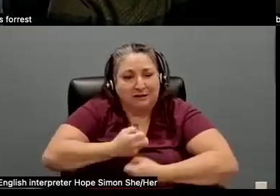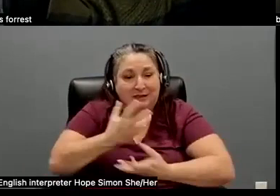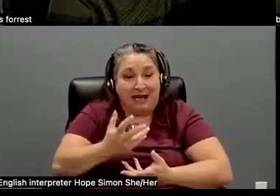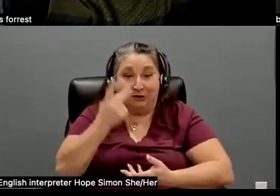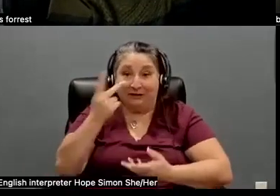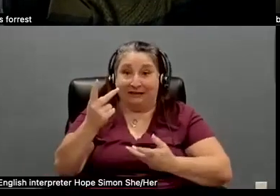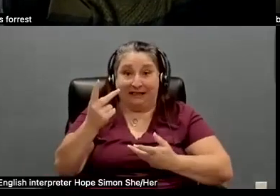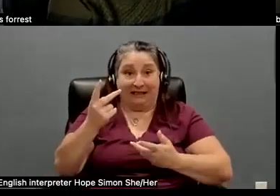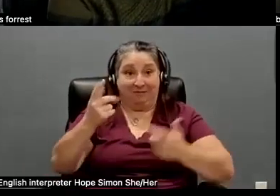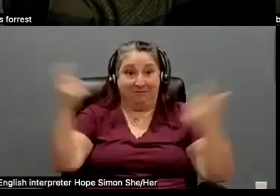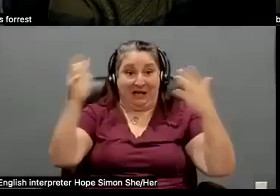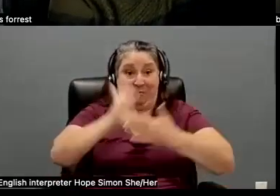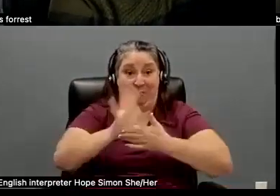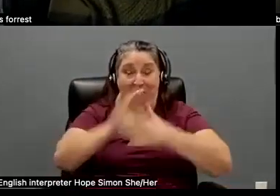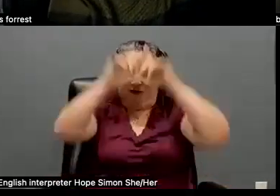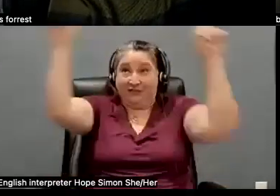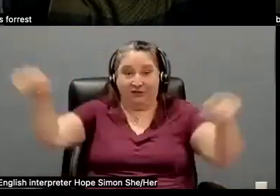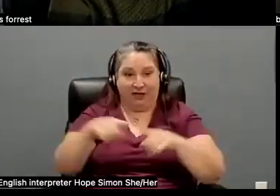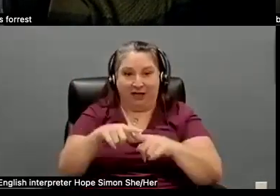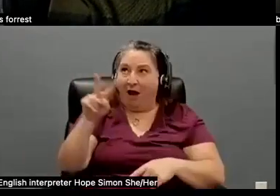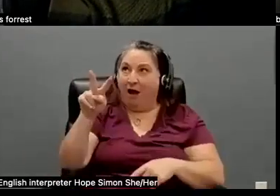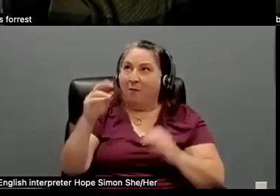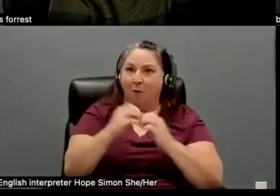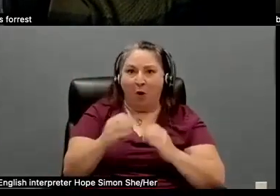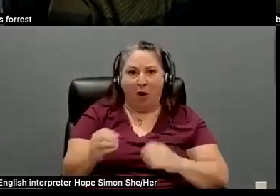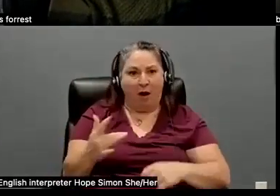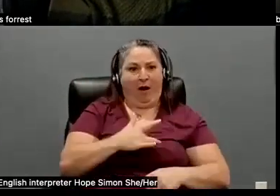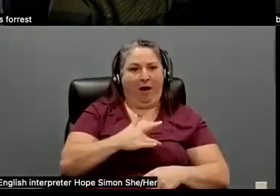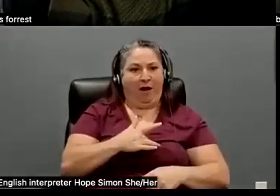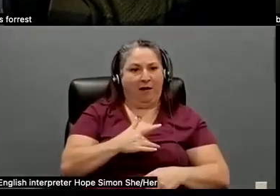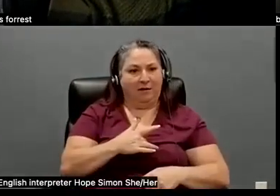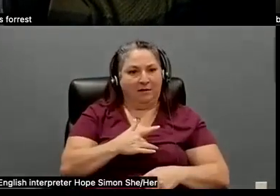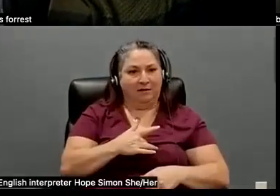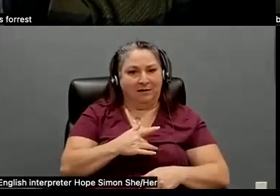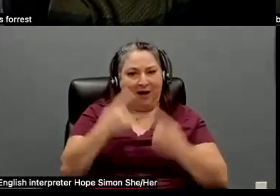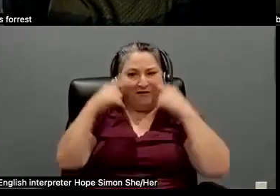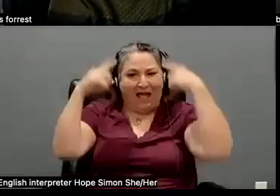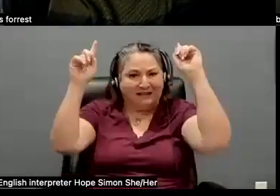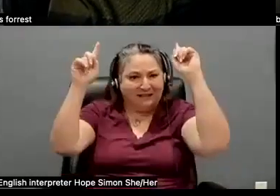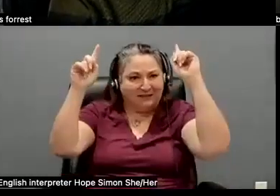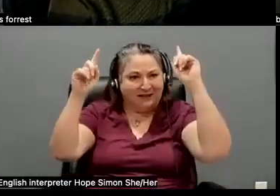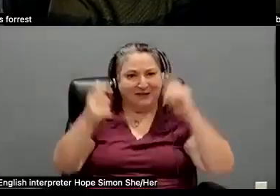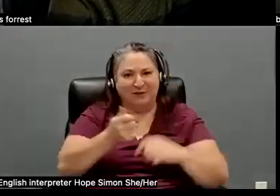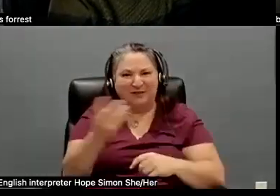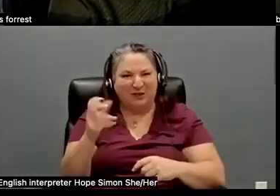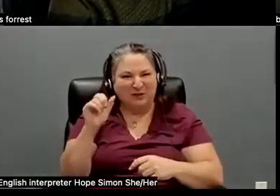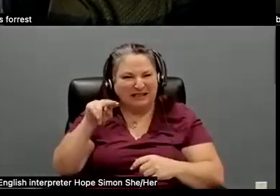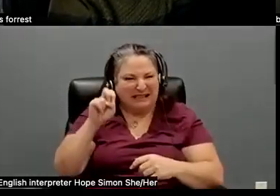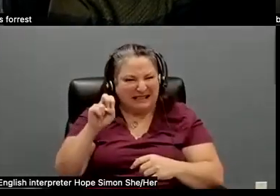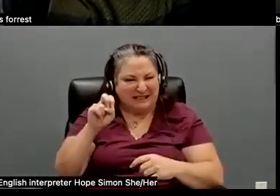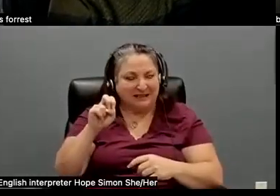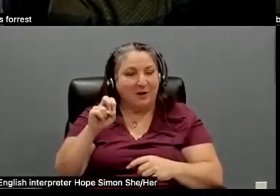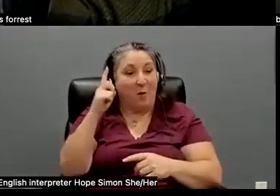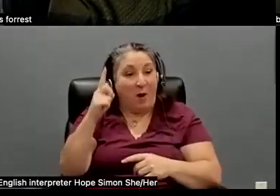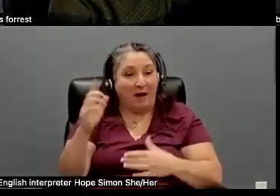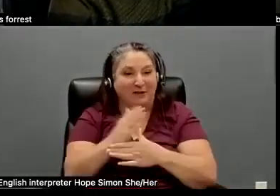big screen, I tend to find is much more affecting. Uh, and you know, there were a couple of scenes. There was one in particular between Barry and